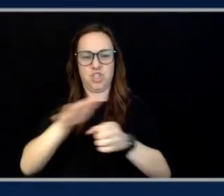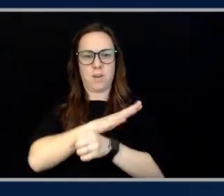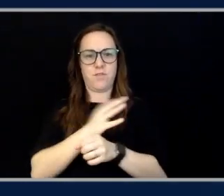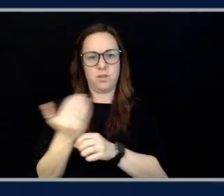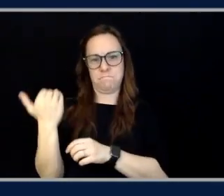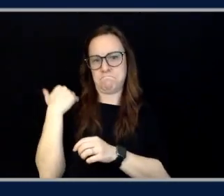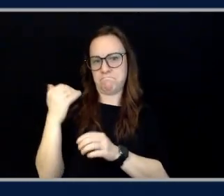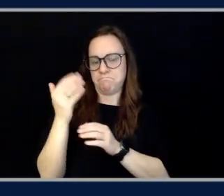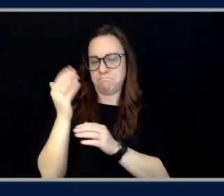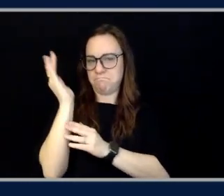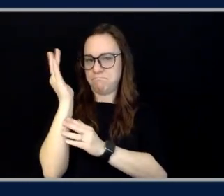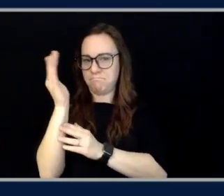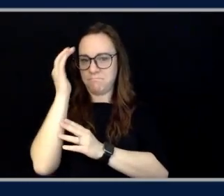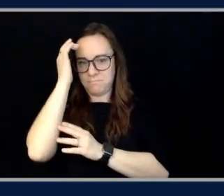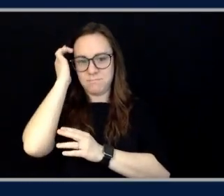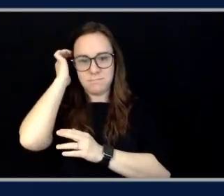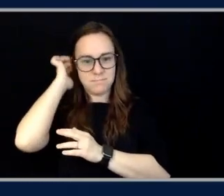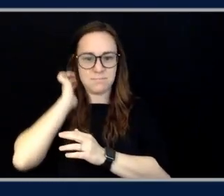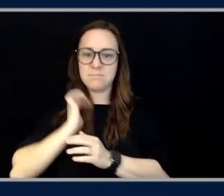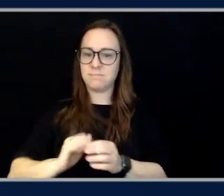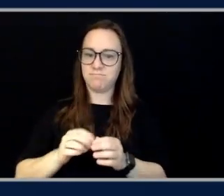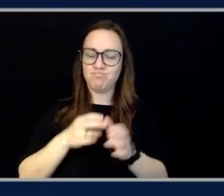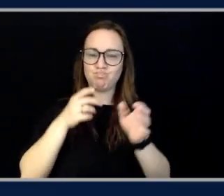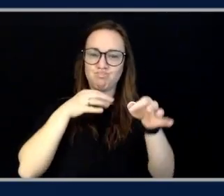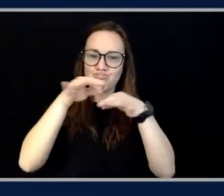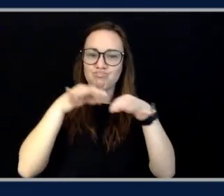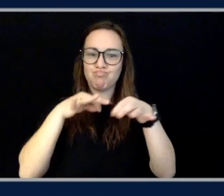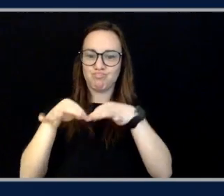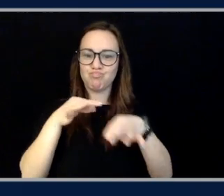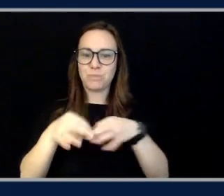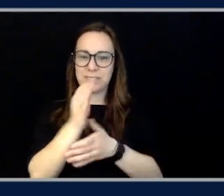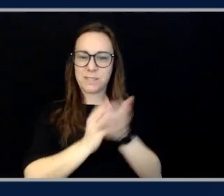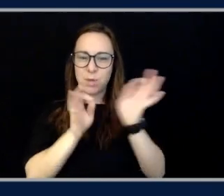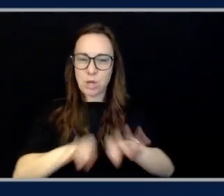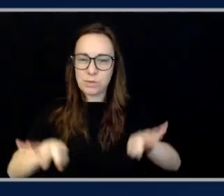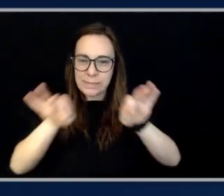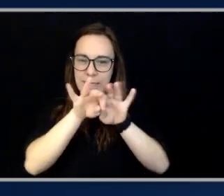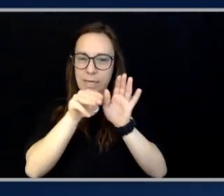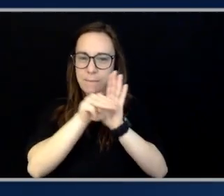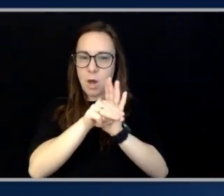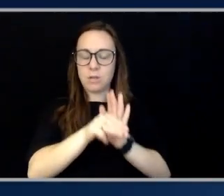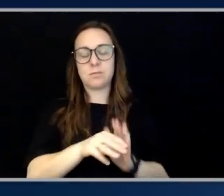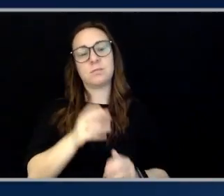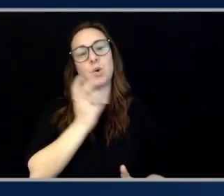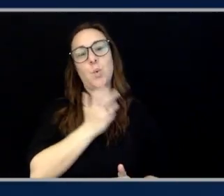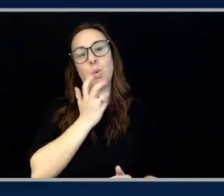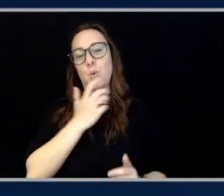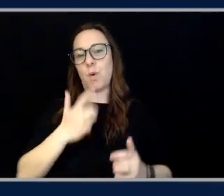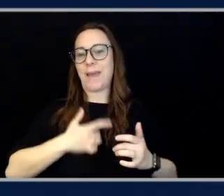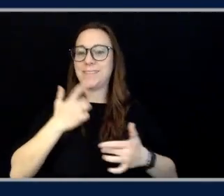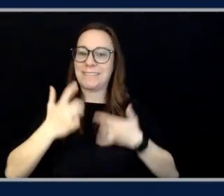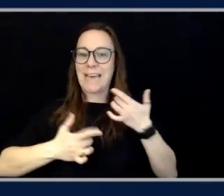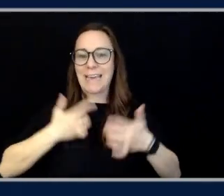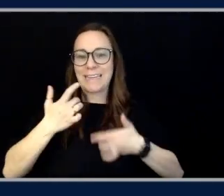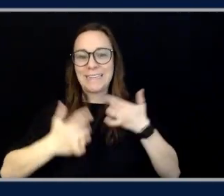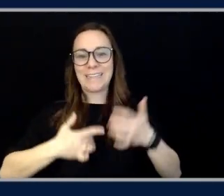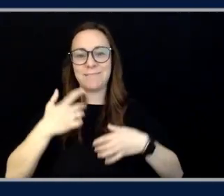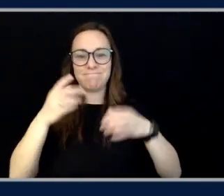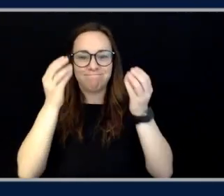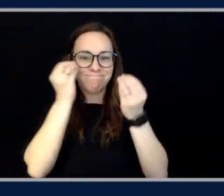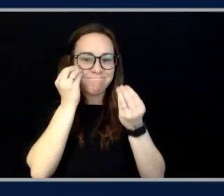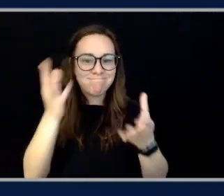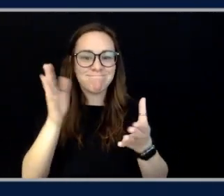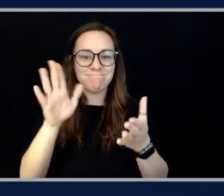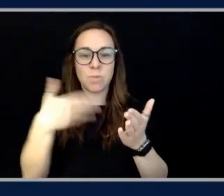Rohit and Dinesh went through some of those key models. And it's really, really exciting. These multimode understanding models can basically understand